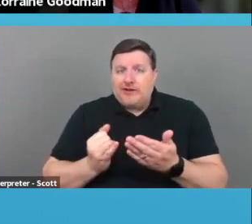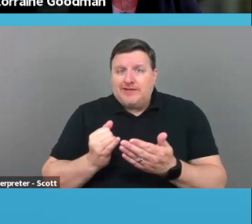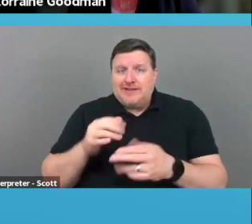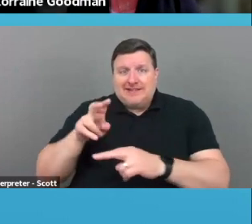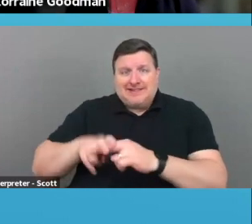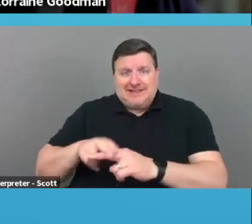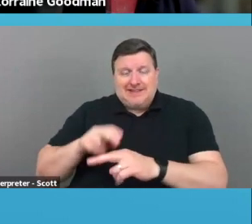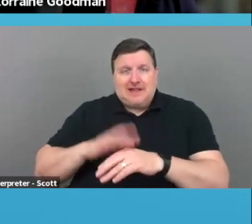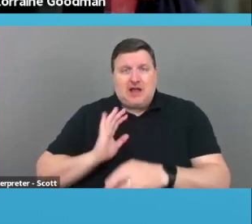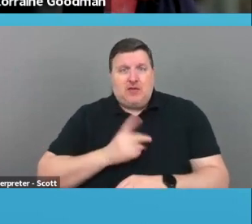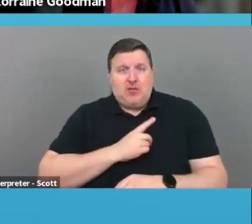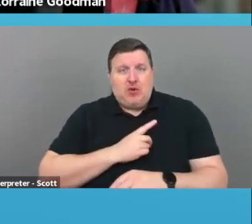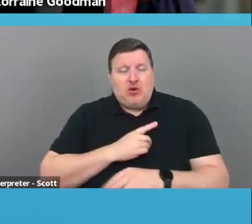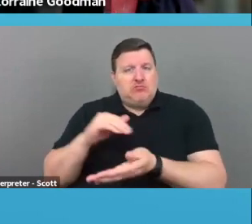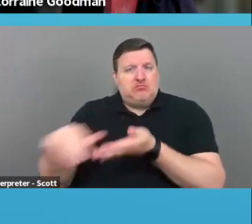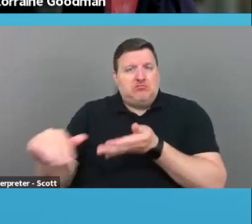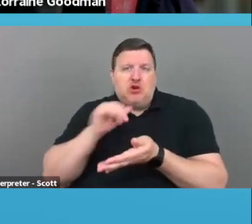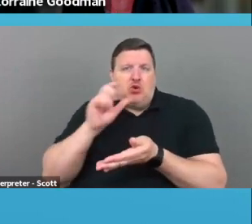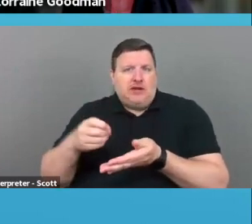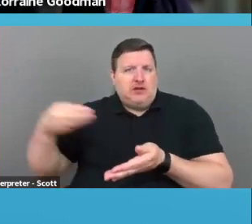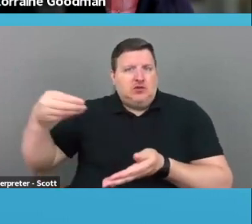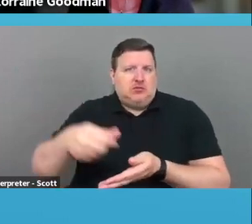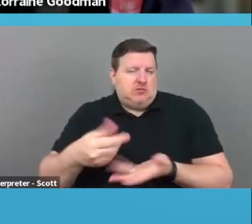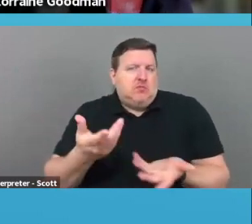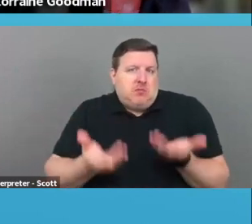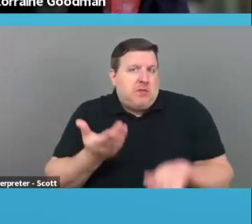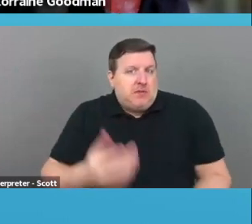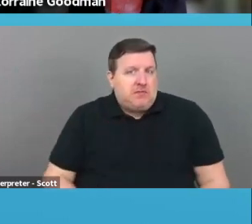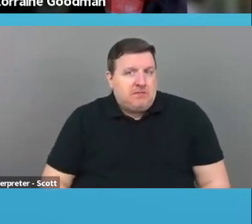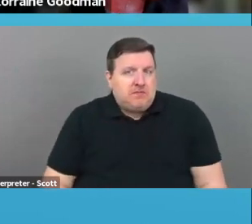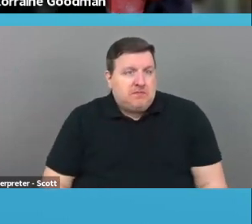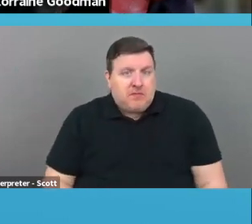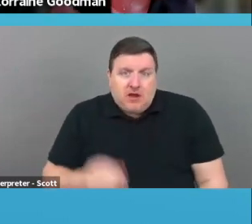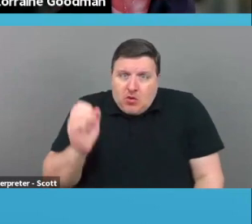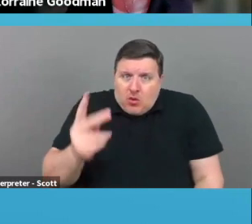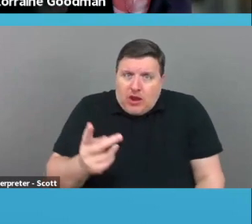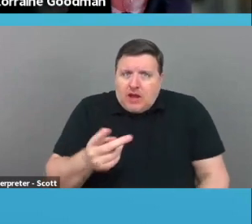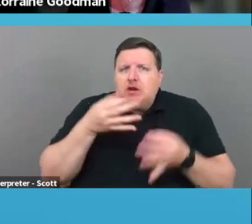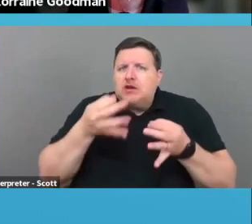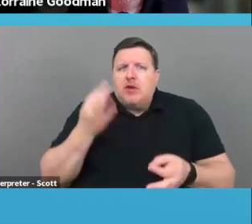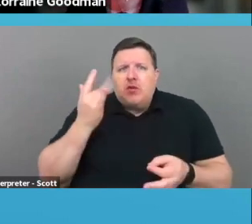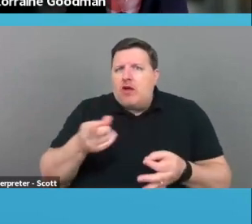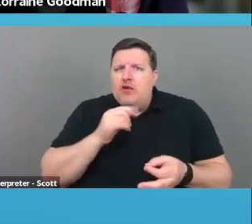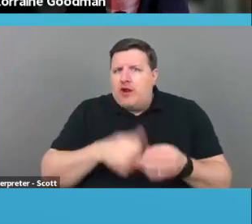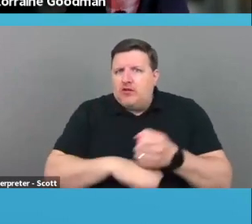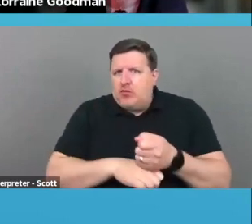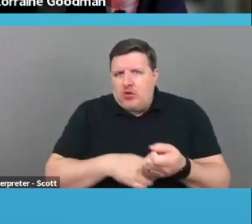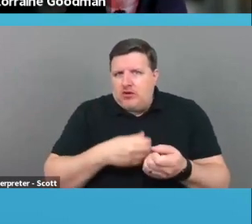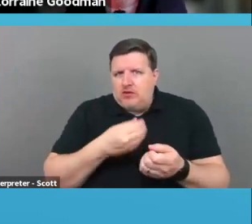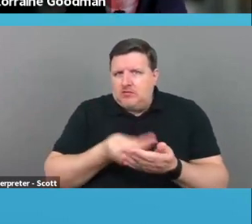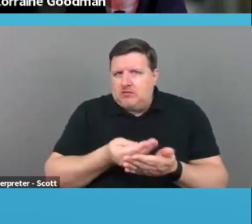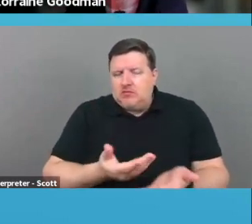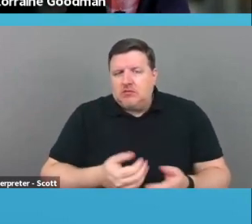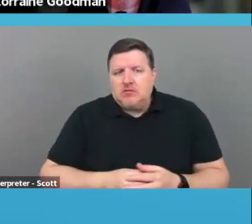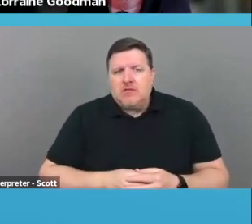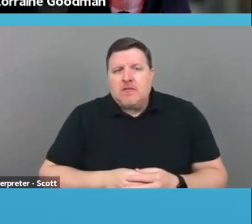are exempt from having to make a financial contribution? It's okay. You just need to explain why. Does